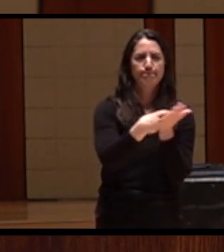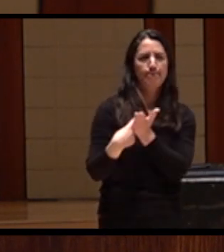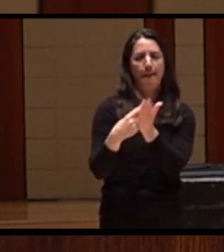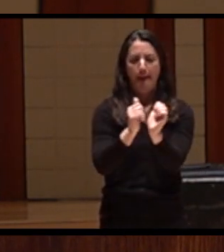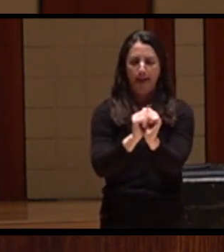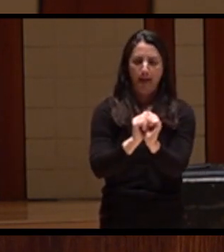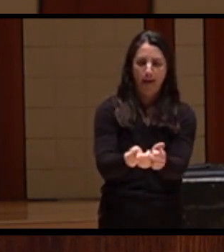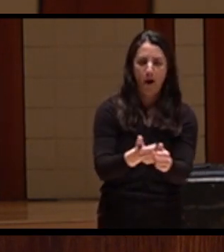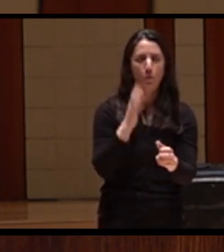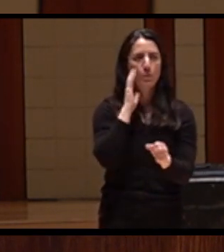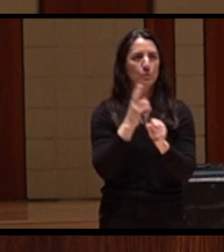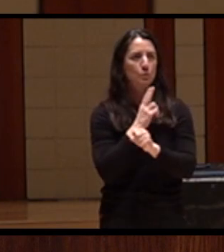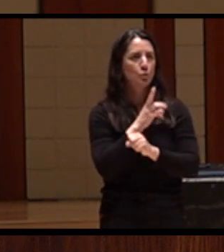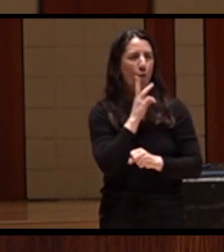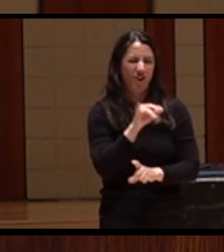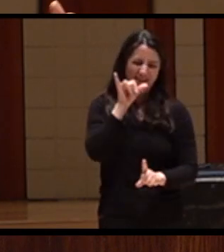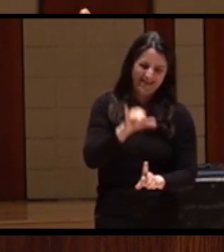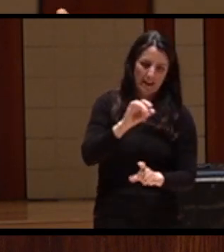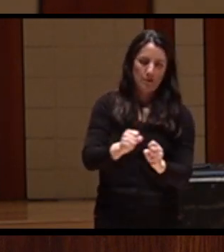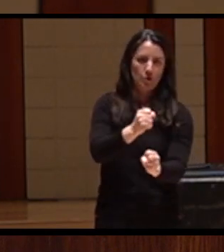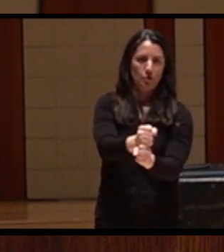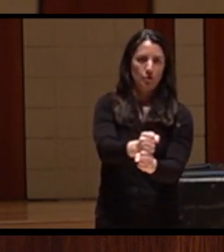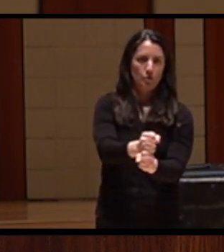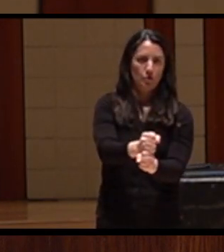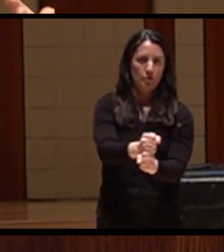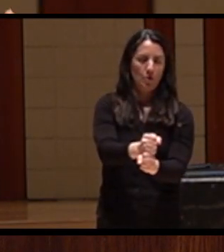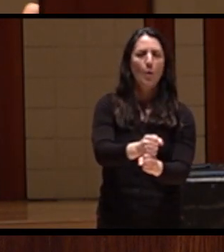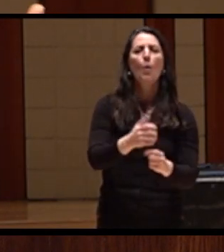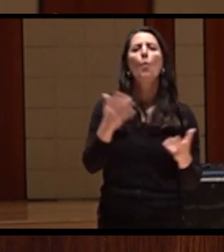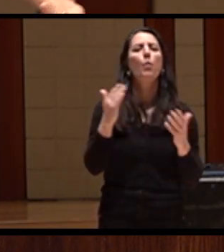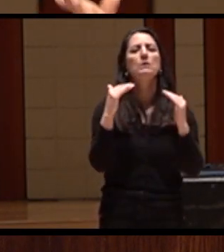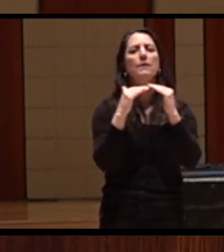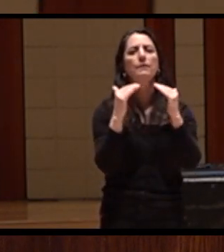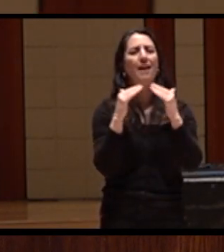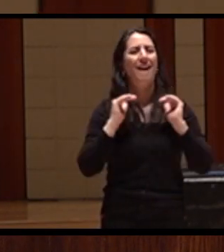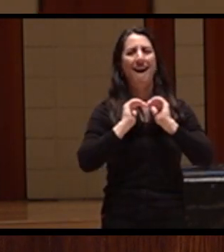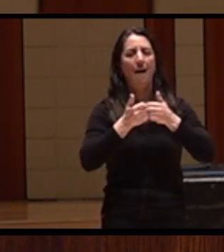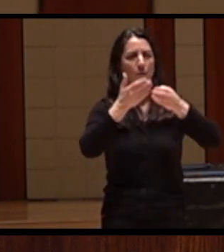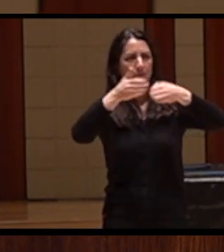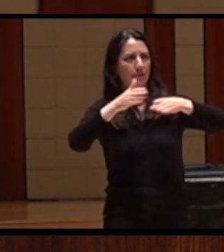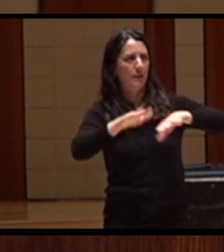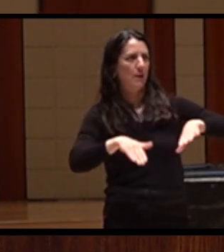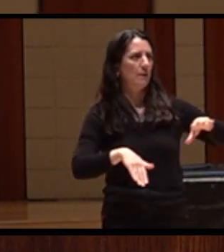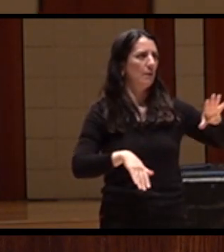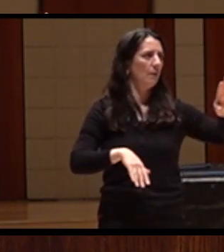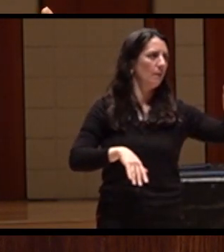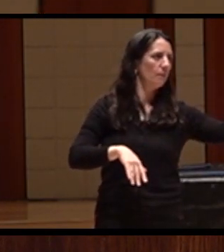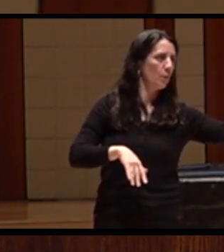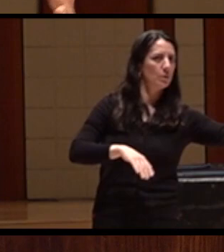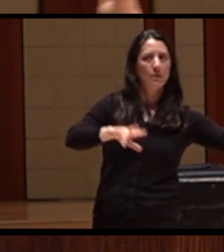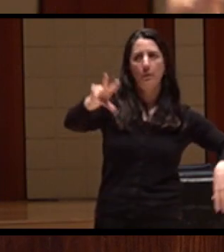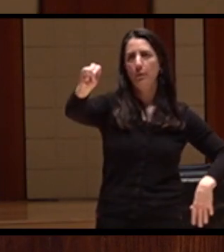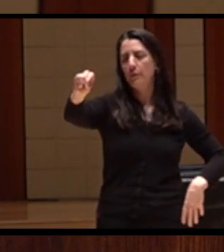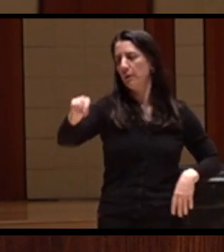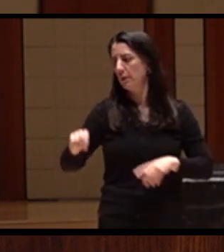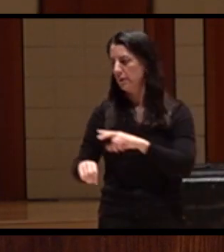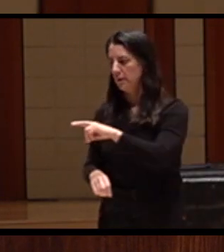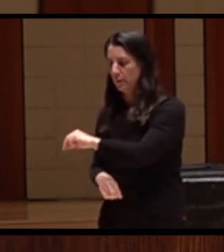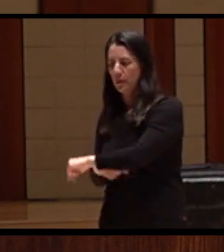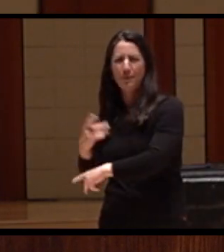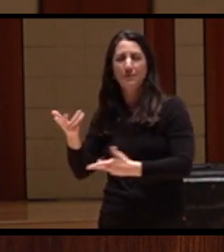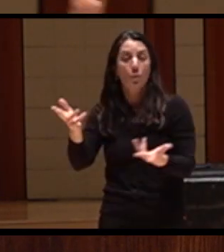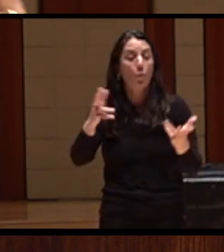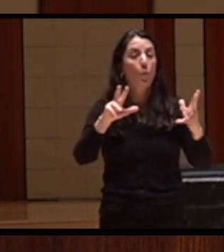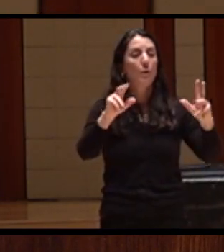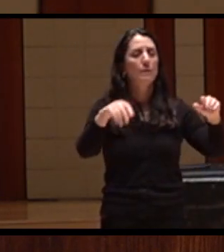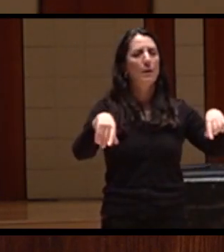could consider what is the most fair share or fair way to share water. Perhaps ag had a really